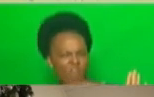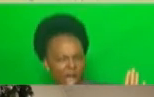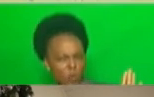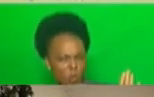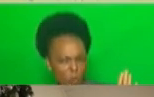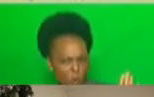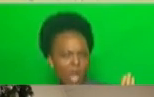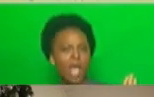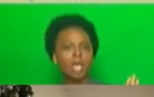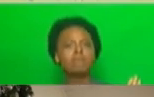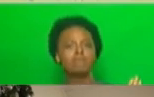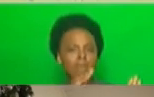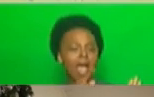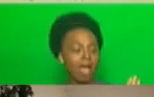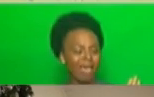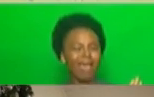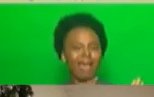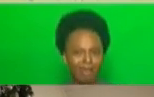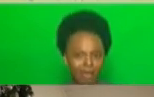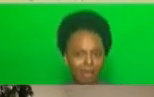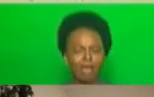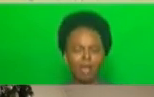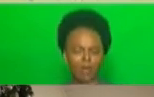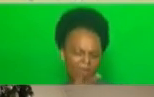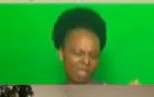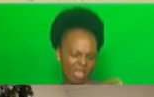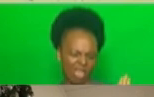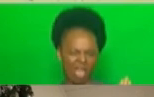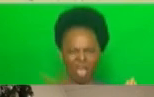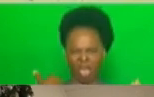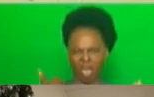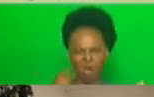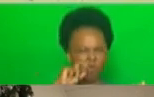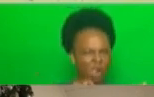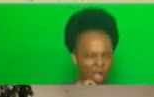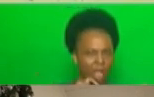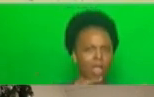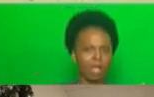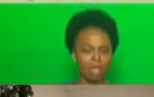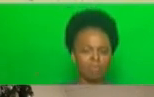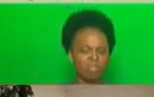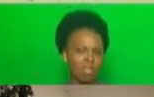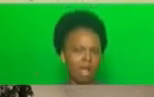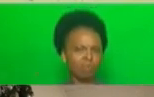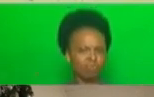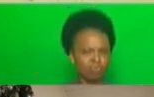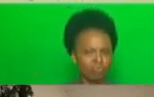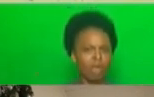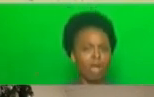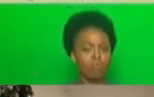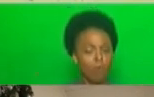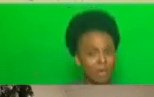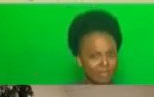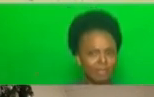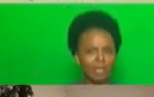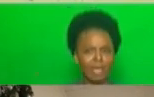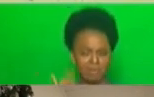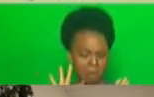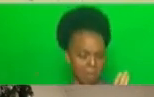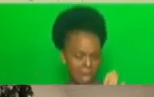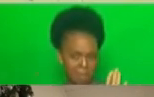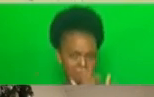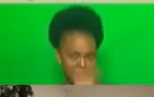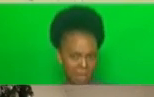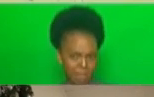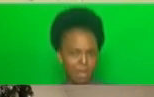and expired foodstuffs being sold in our communities should report them to the